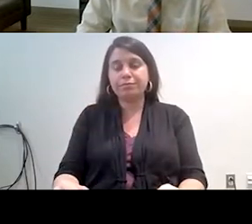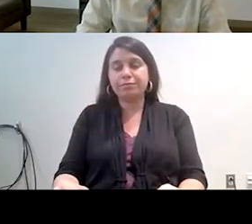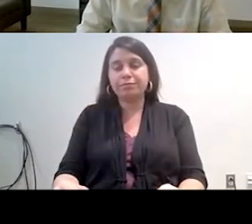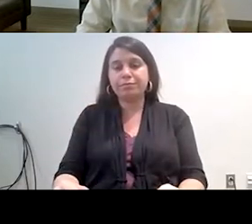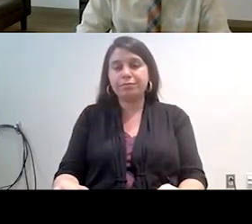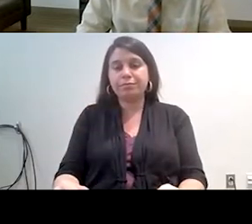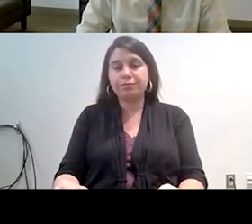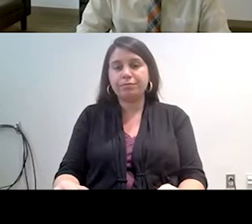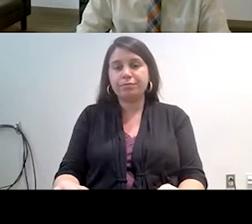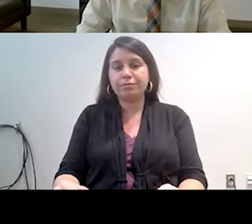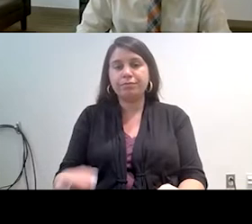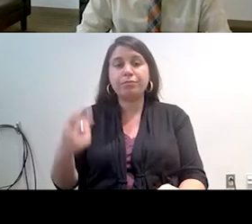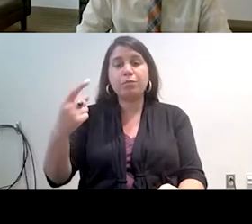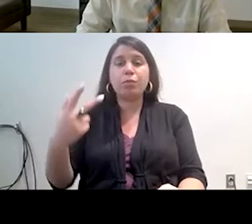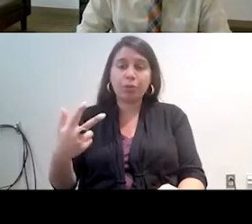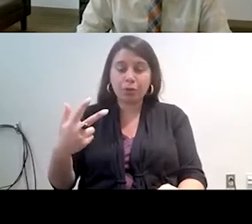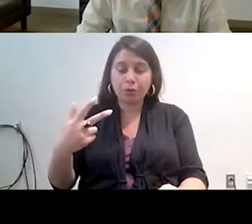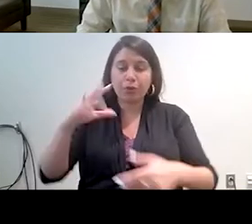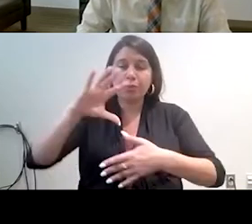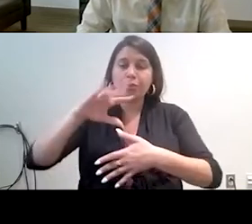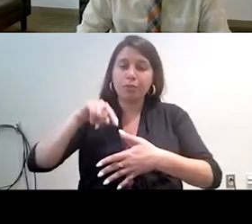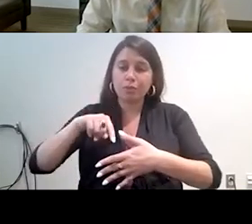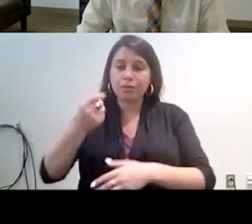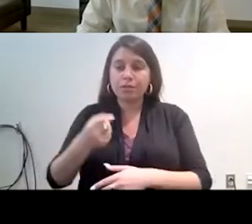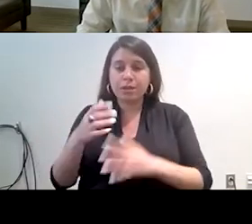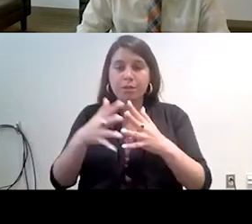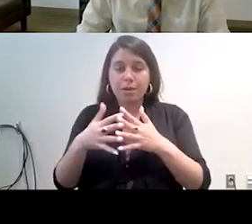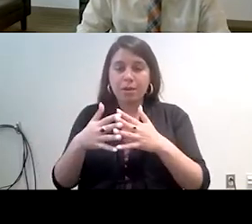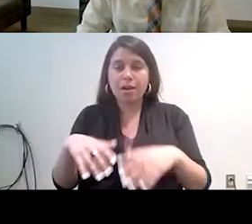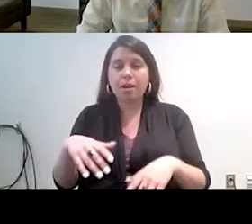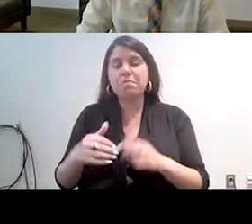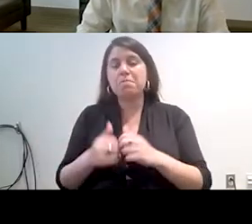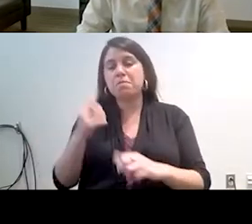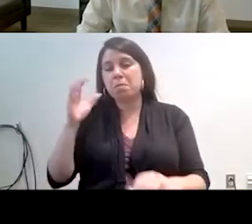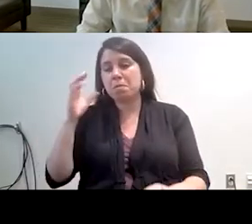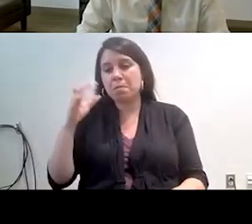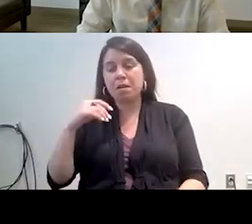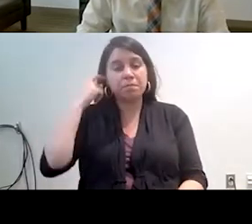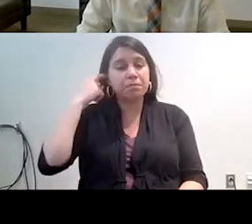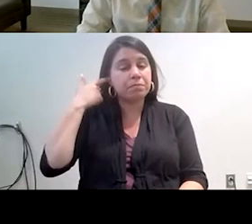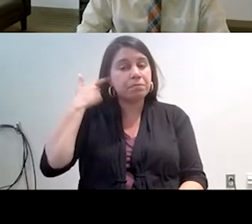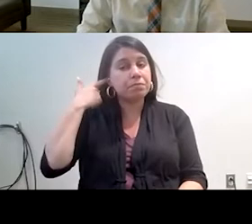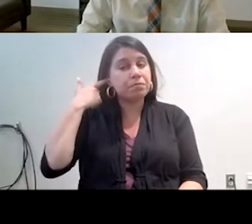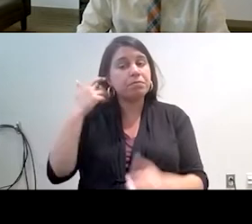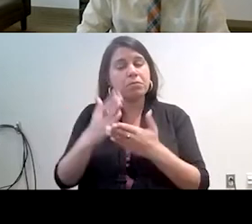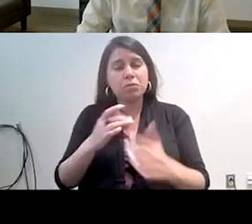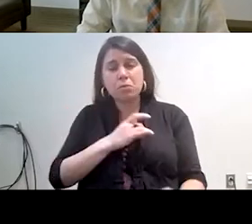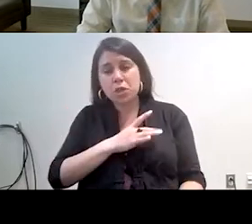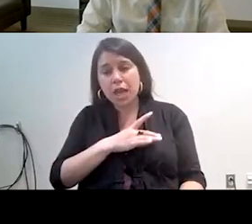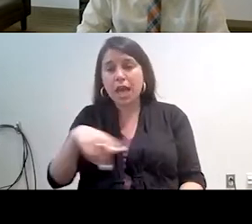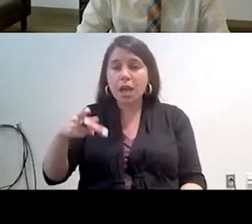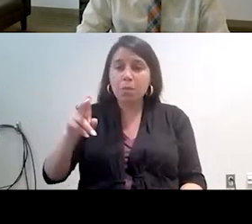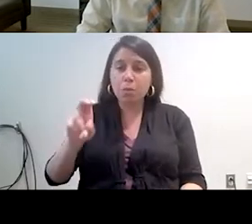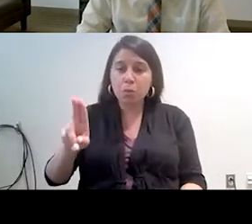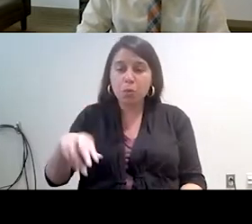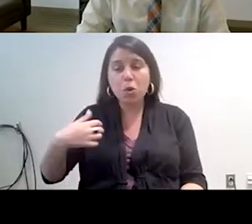So a third came from South America, predominantly Colombia. So we had some from Chile, Peru, and